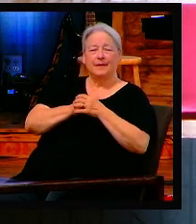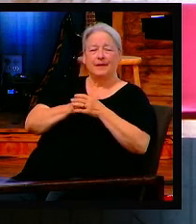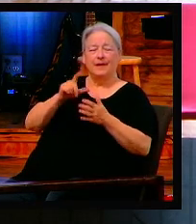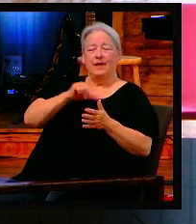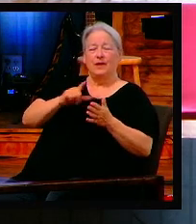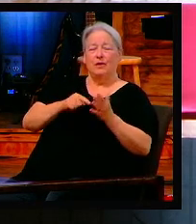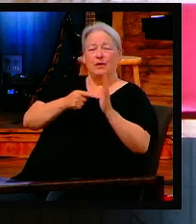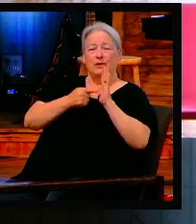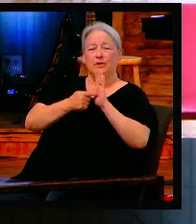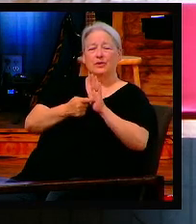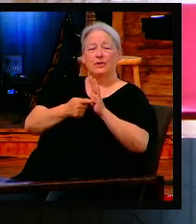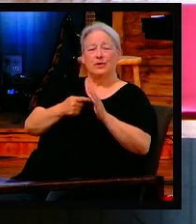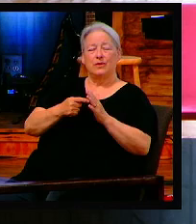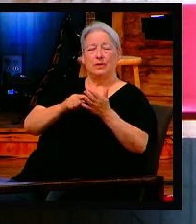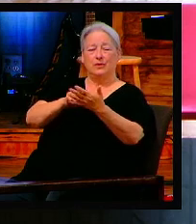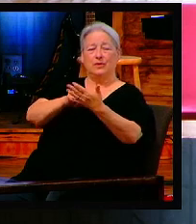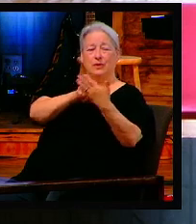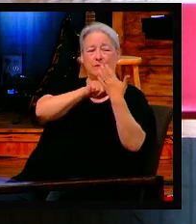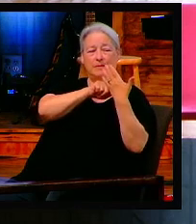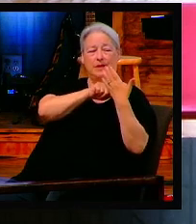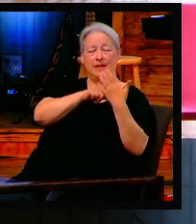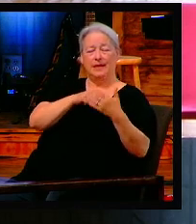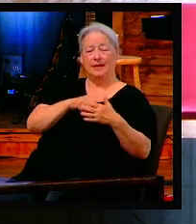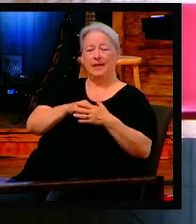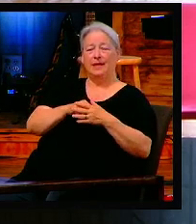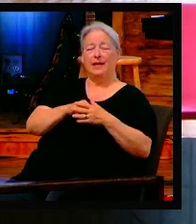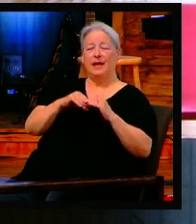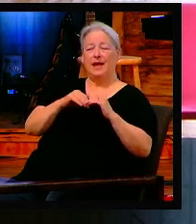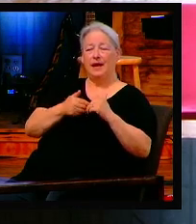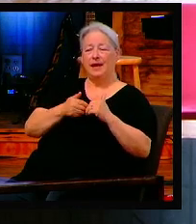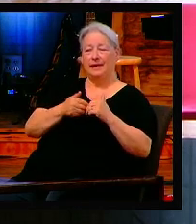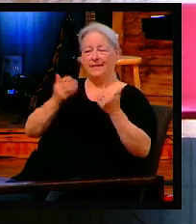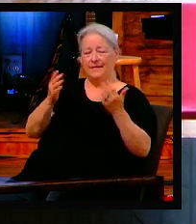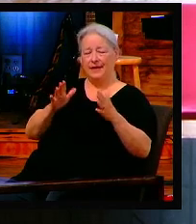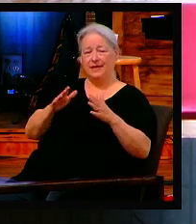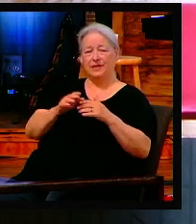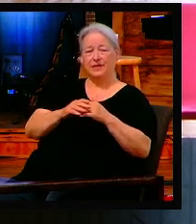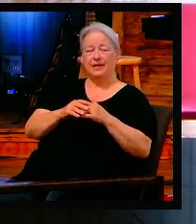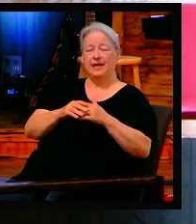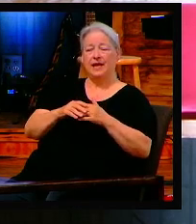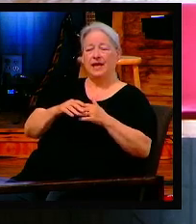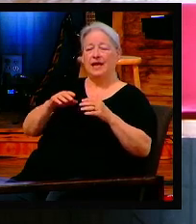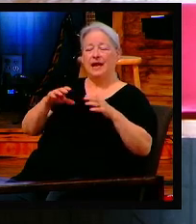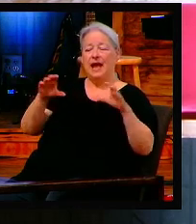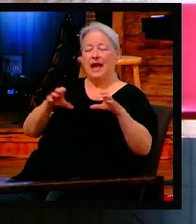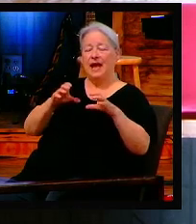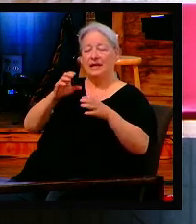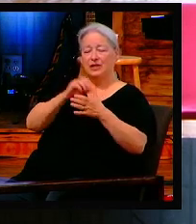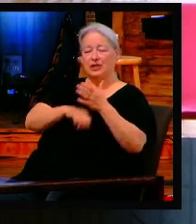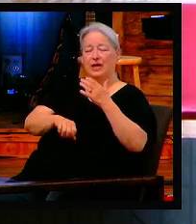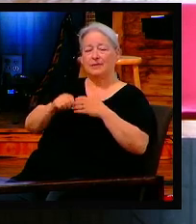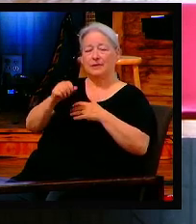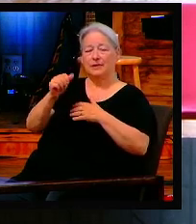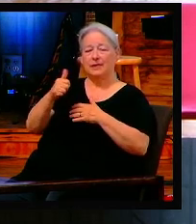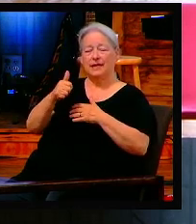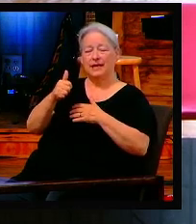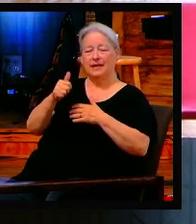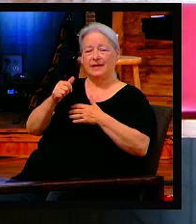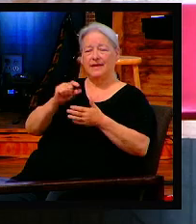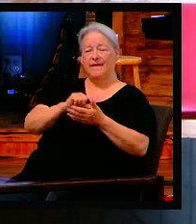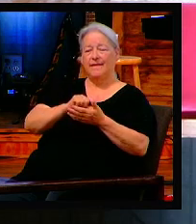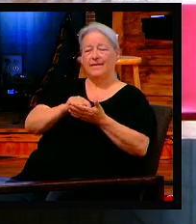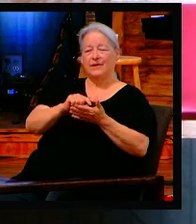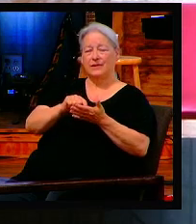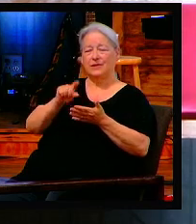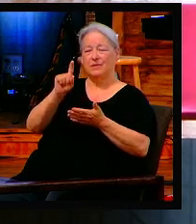conclude it. I pray it blesses you. Acts chapter 10, verses 1 through 8. Cornelius sends a